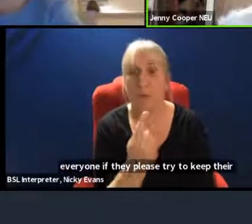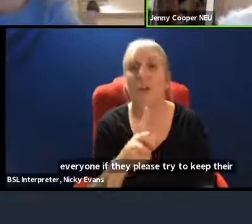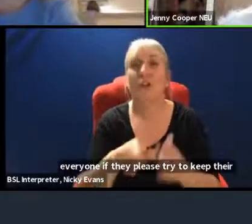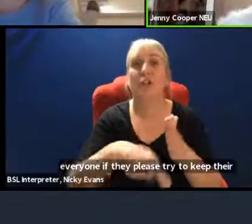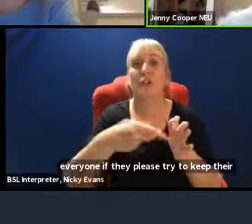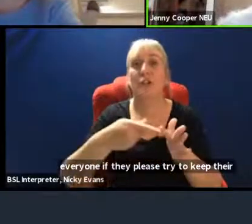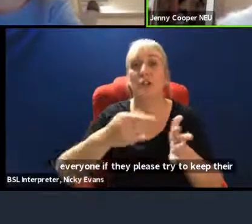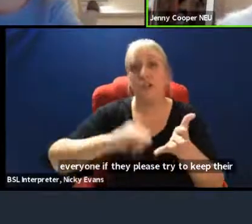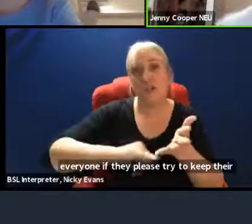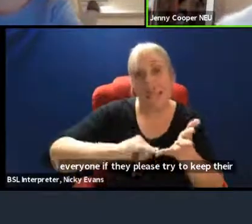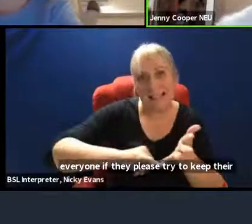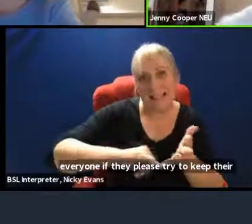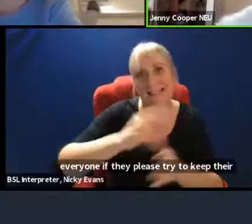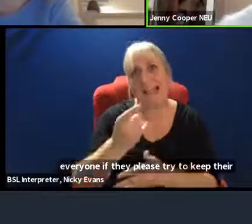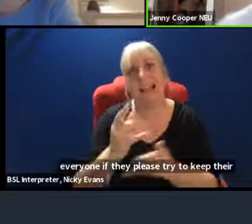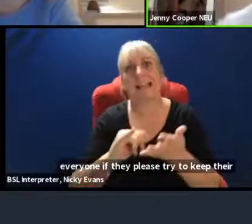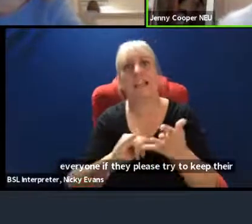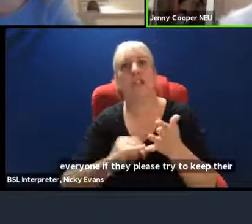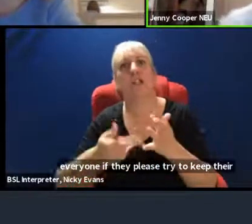and Susie.